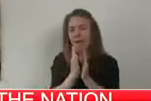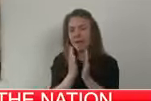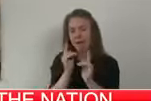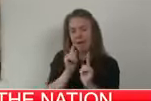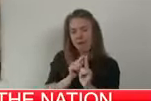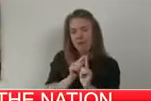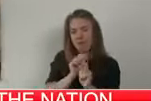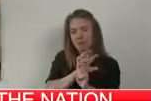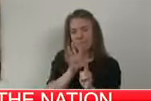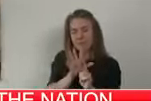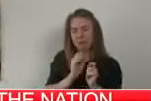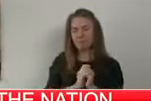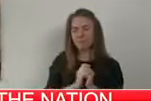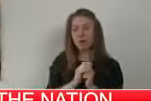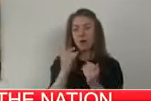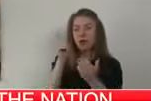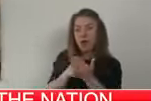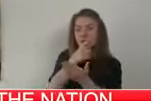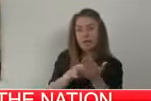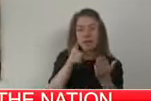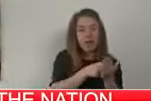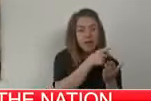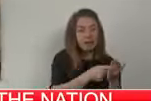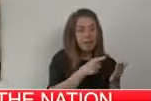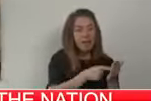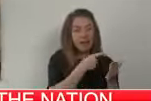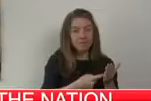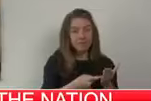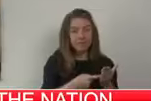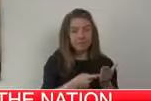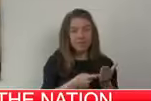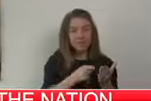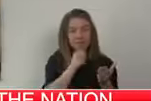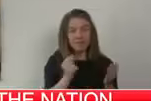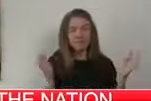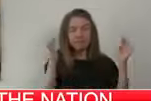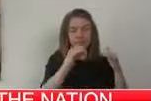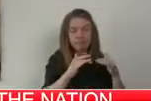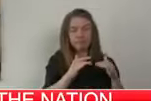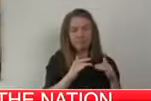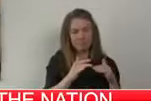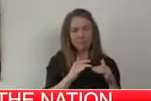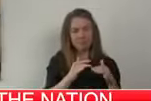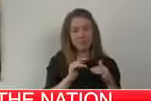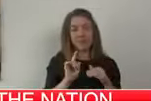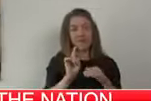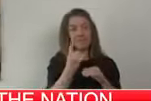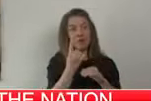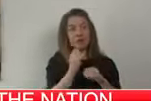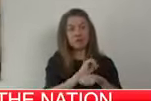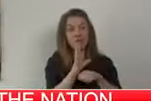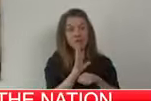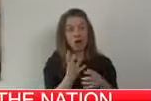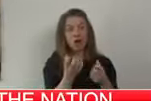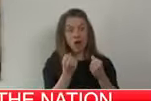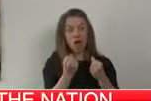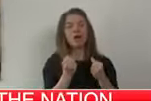are all activated. You will see that this is where we have been when COVID first arrived in New Zealand.